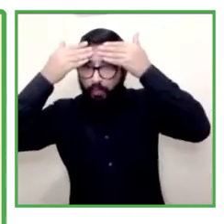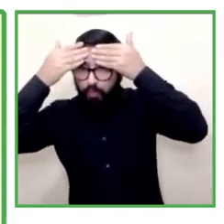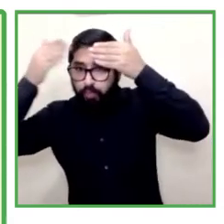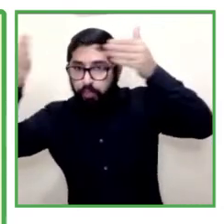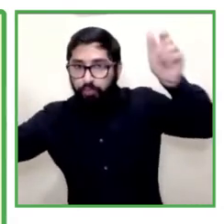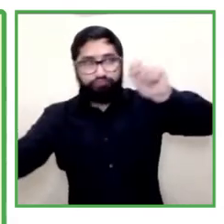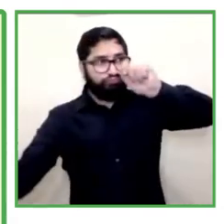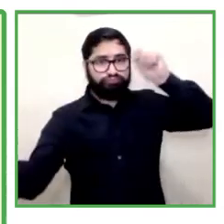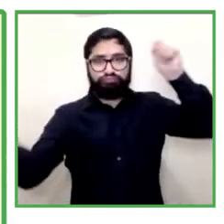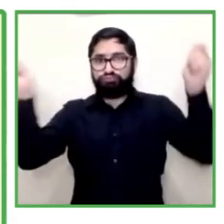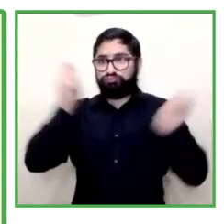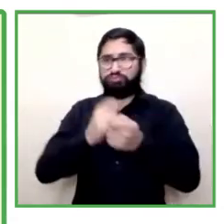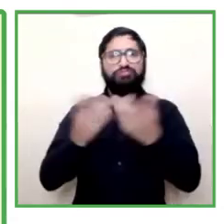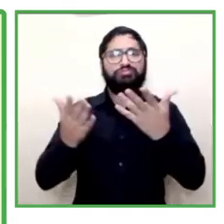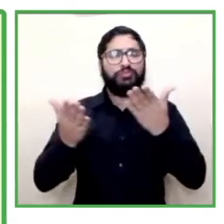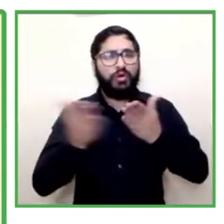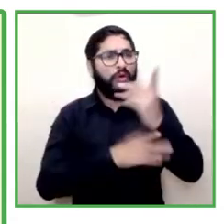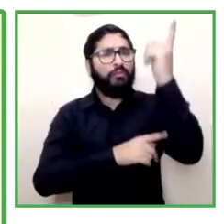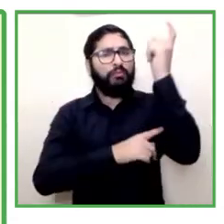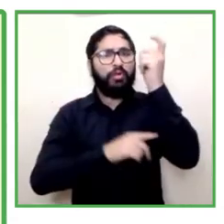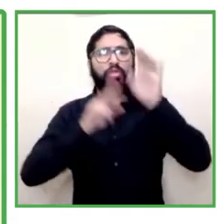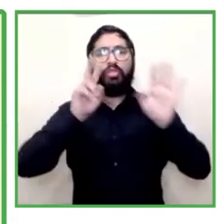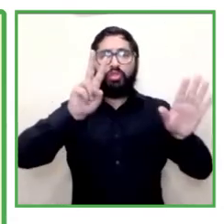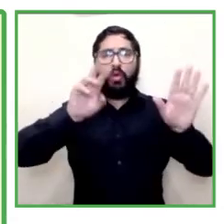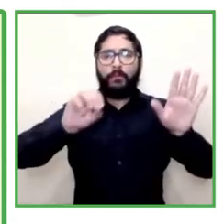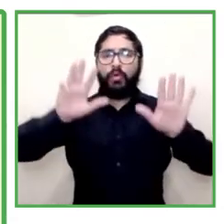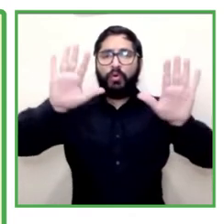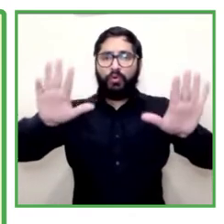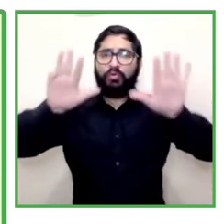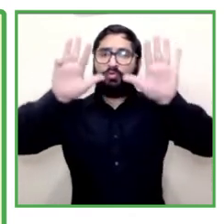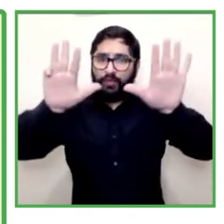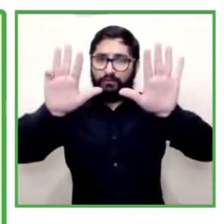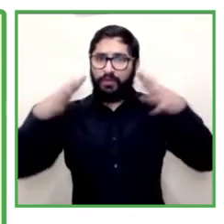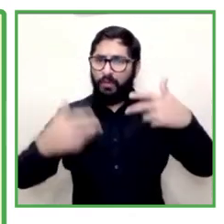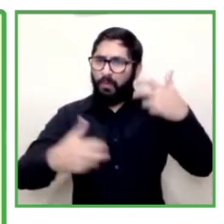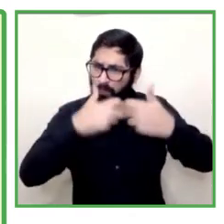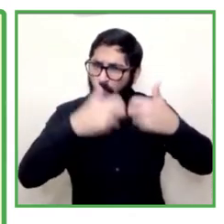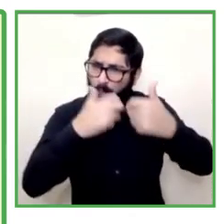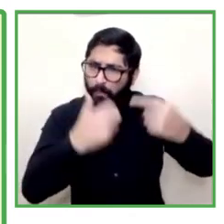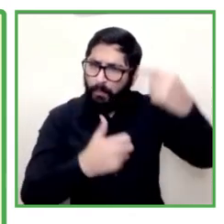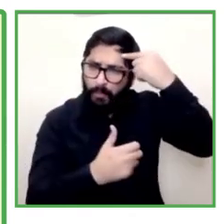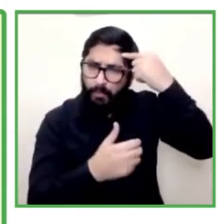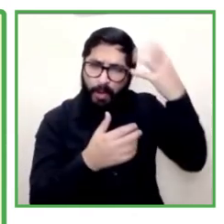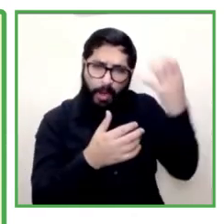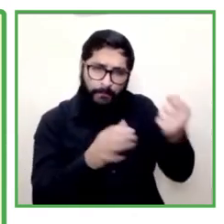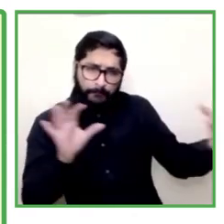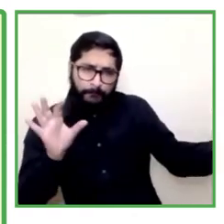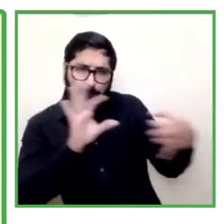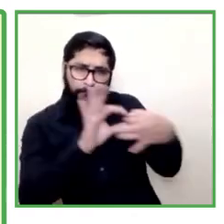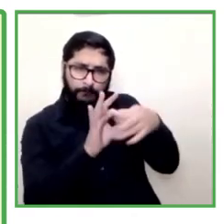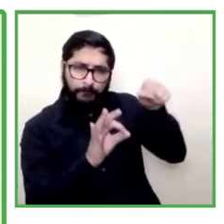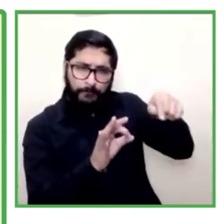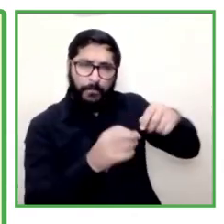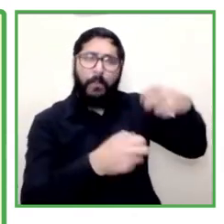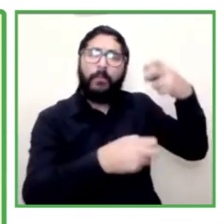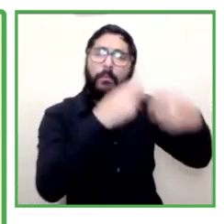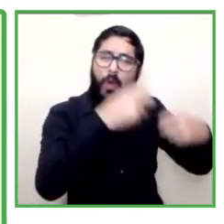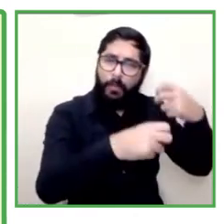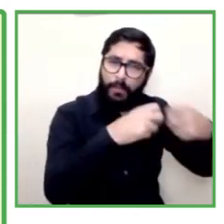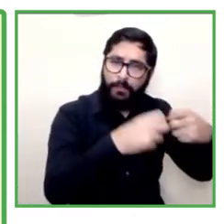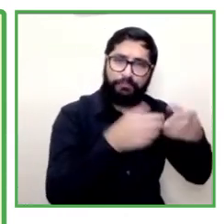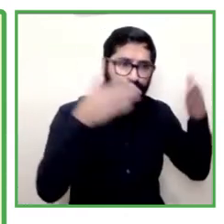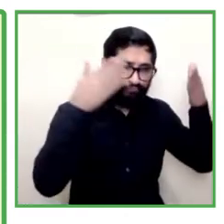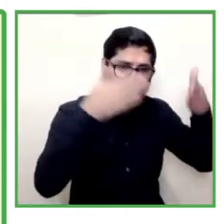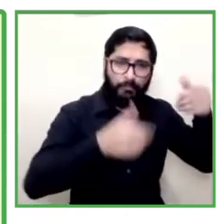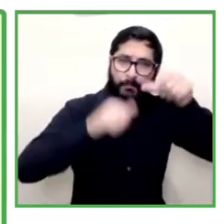and we started realizing realizing that a lot of times the problems that were not associated to biological problems but